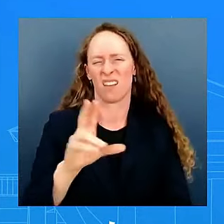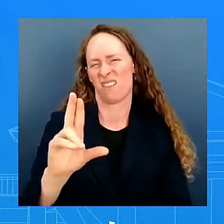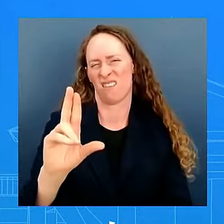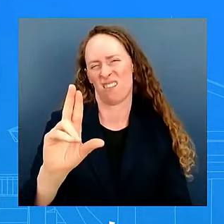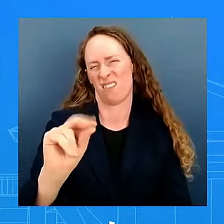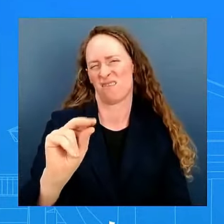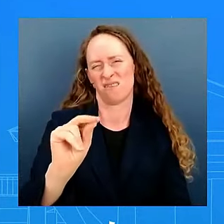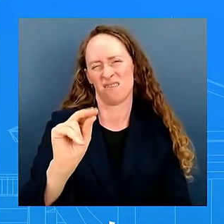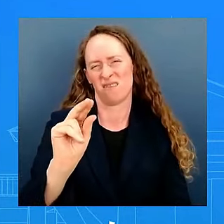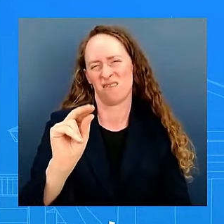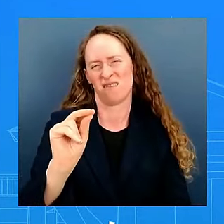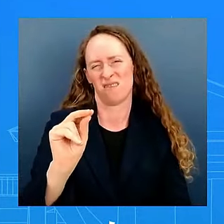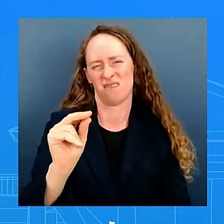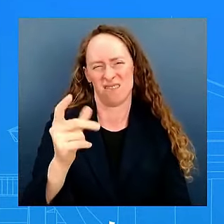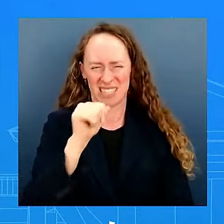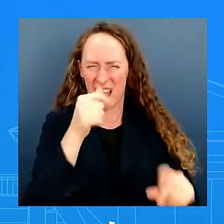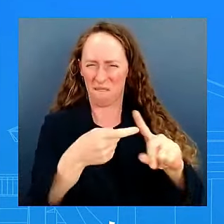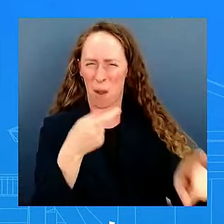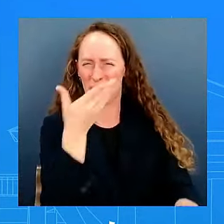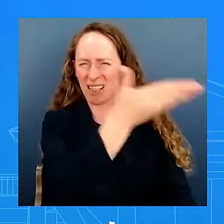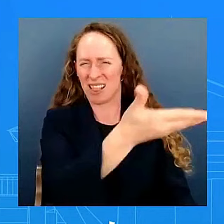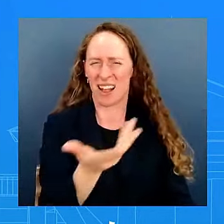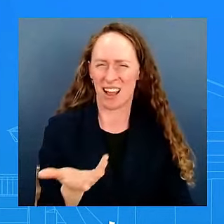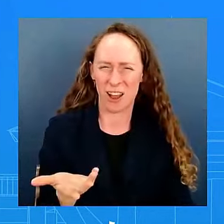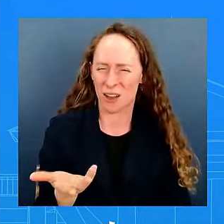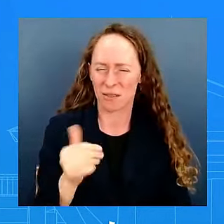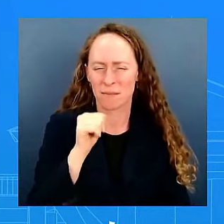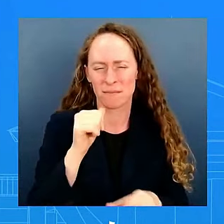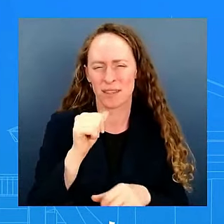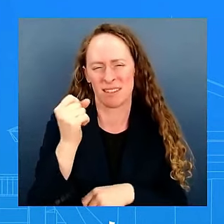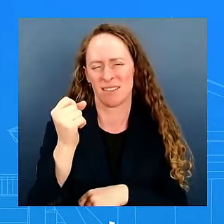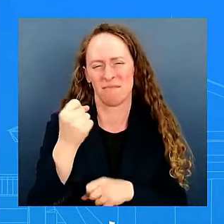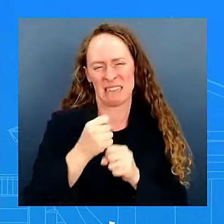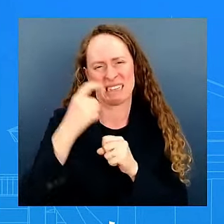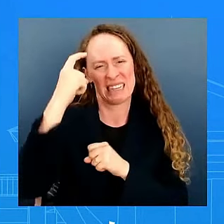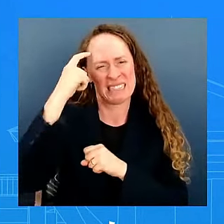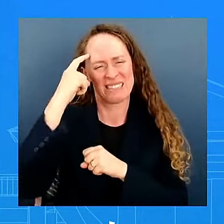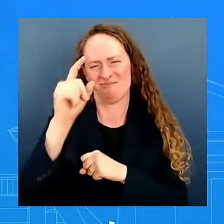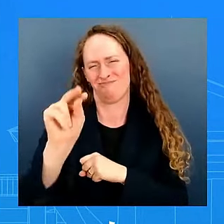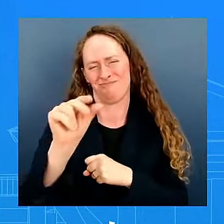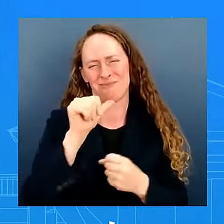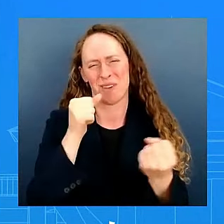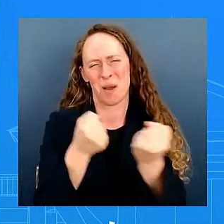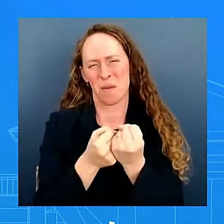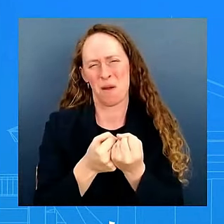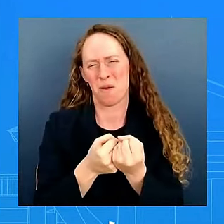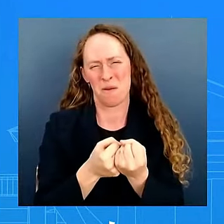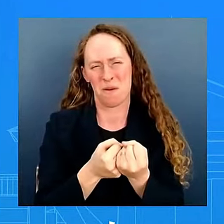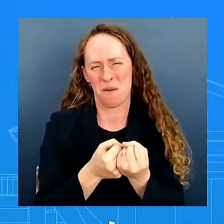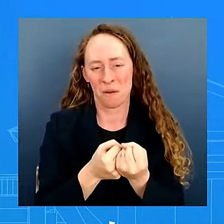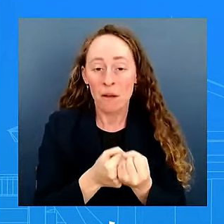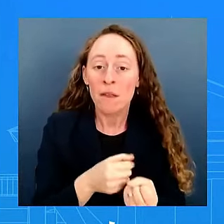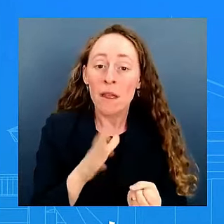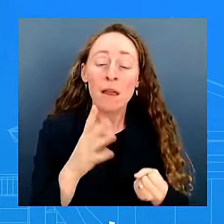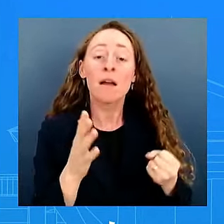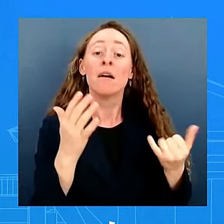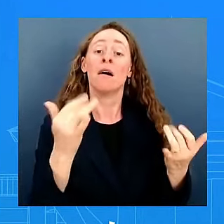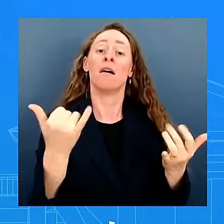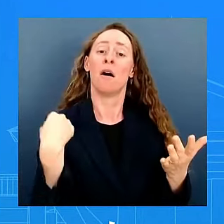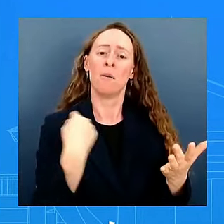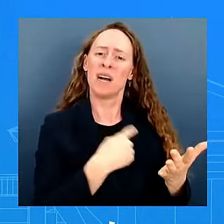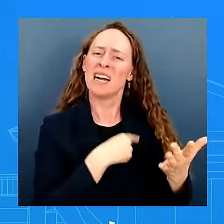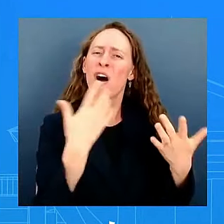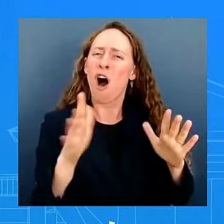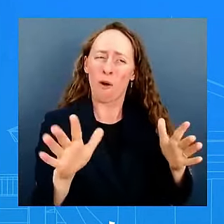that is not something that we would support but there's a deal out there there's a deal a bipartisan deal they keep getting in a way